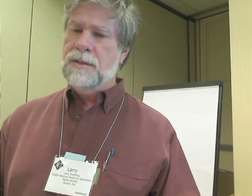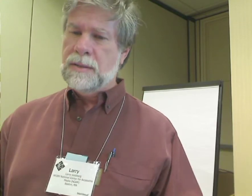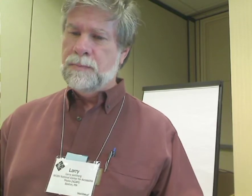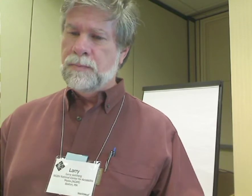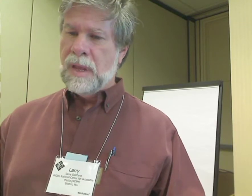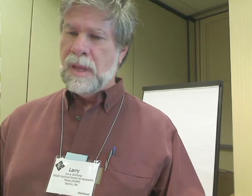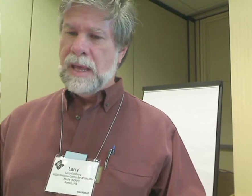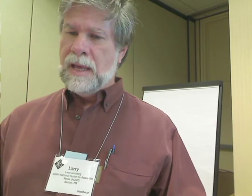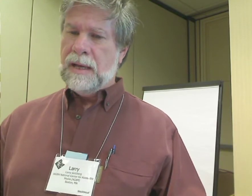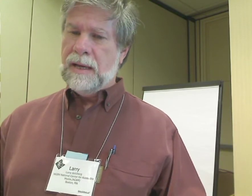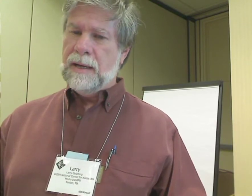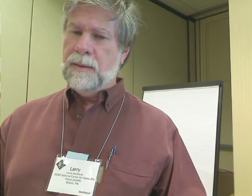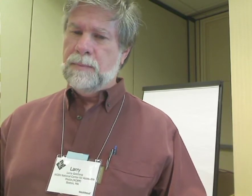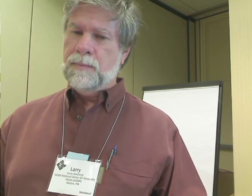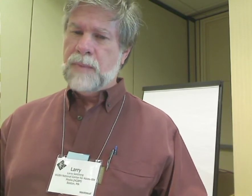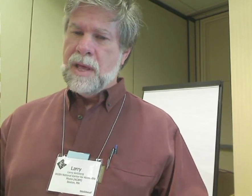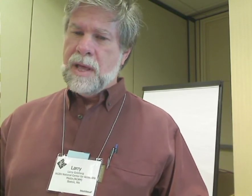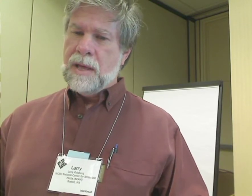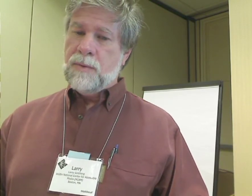devices.